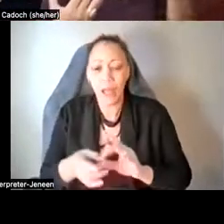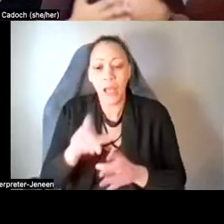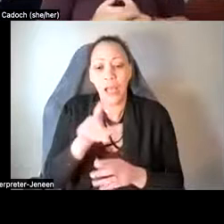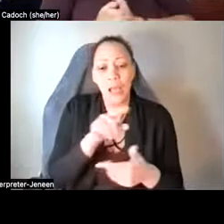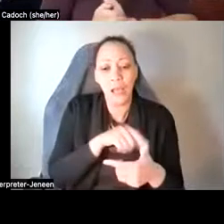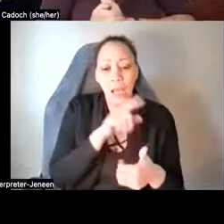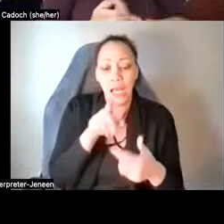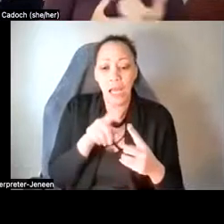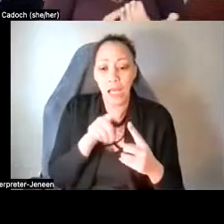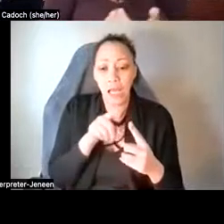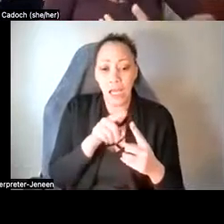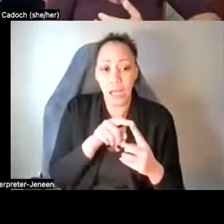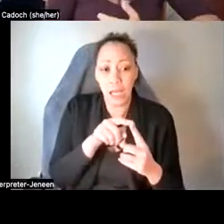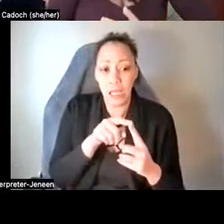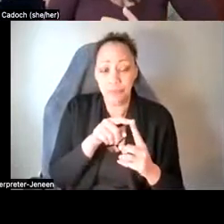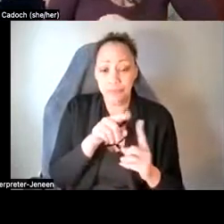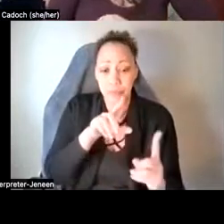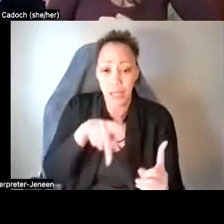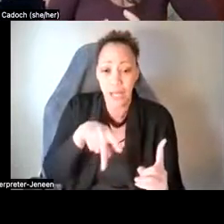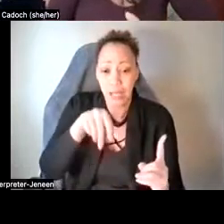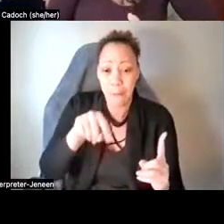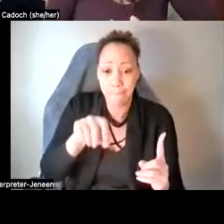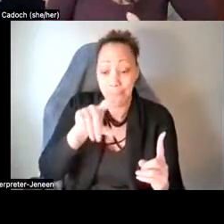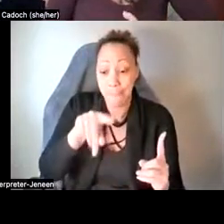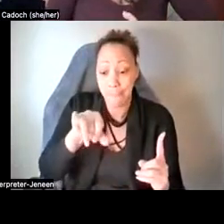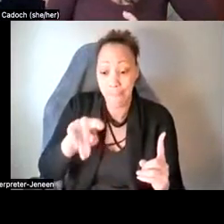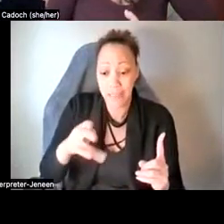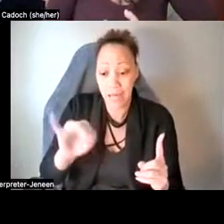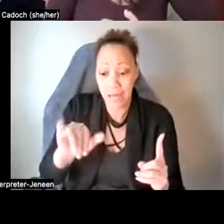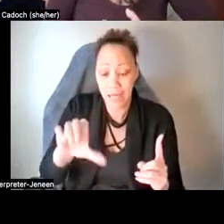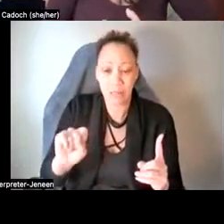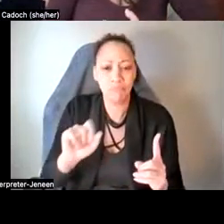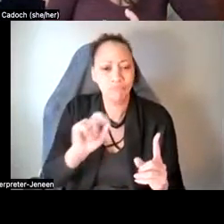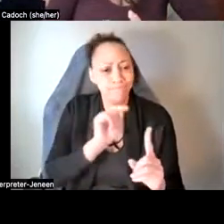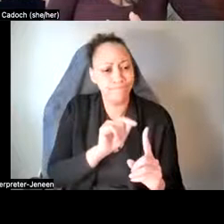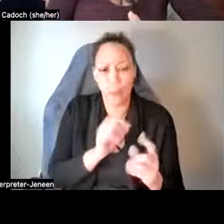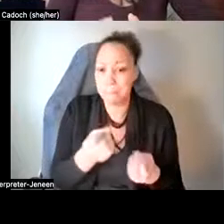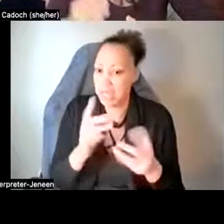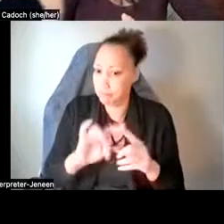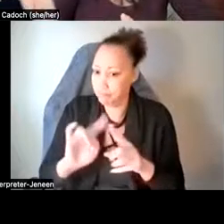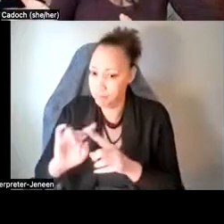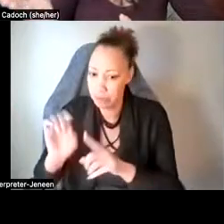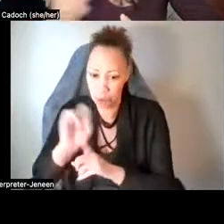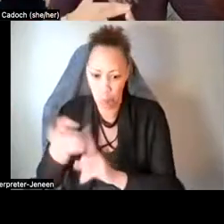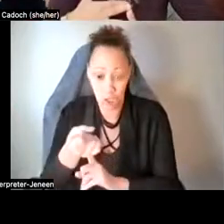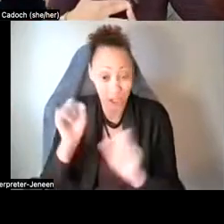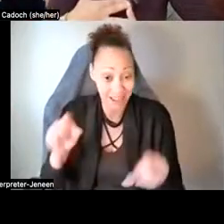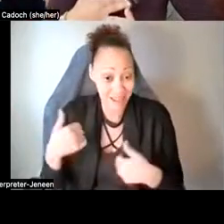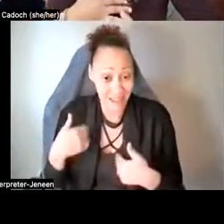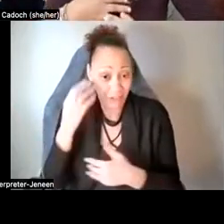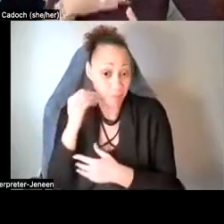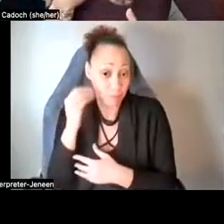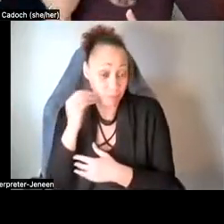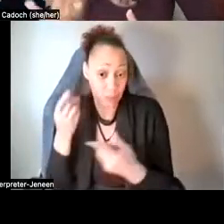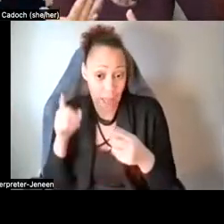be used to refer to many types of situations. You can have a psychedelic experience that's induced by